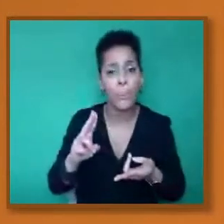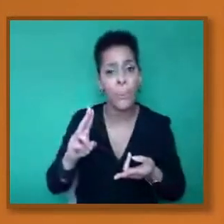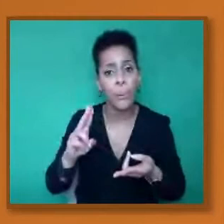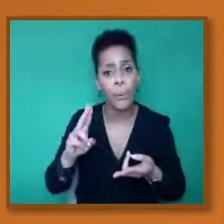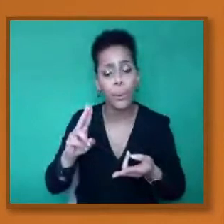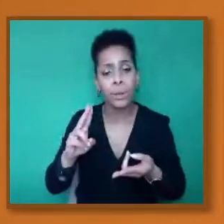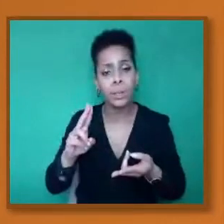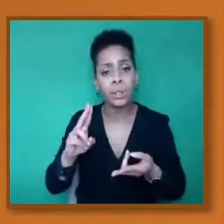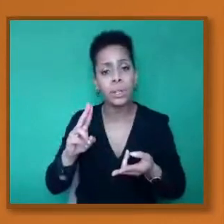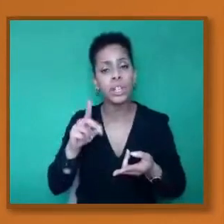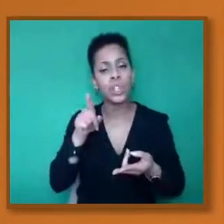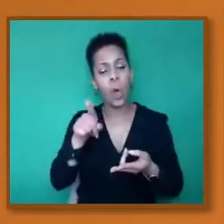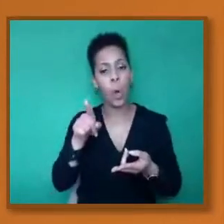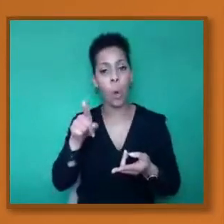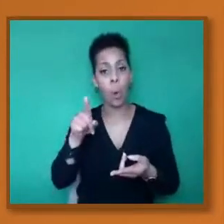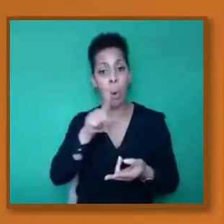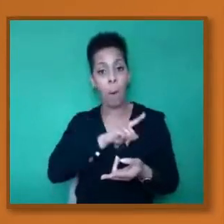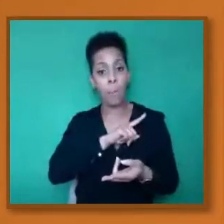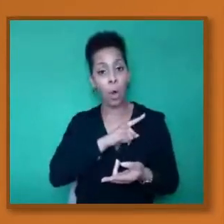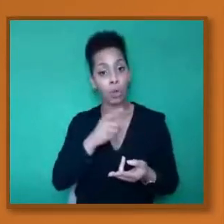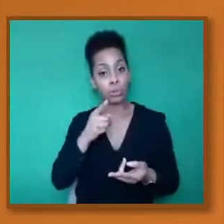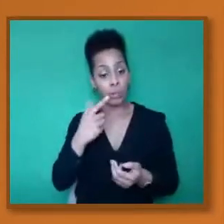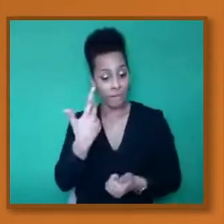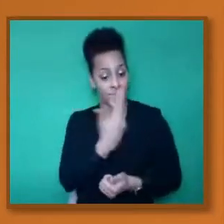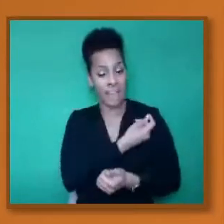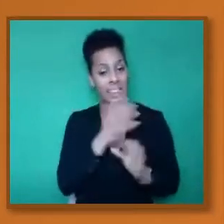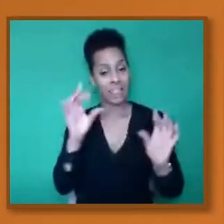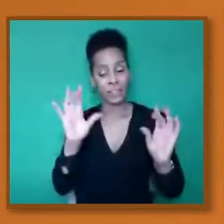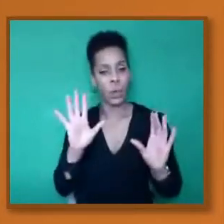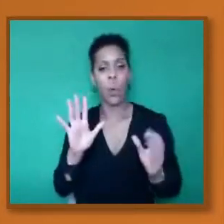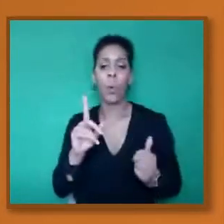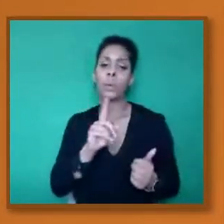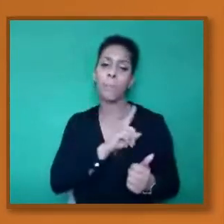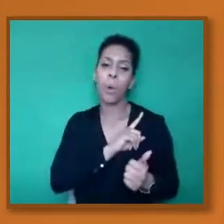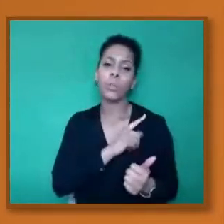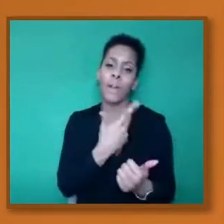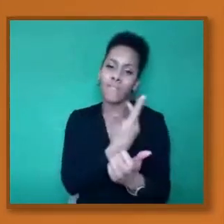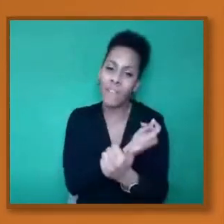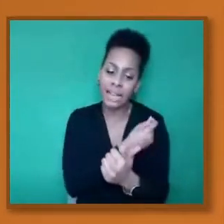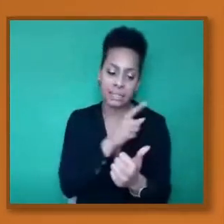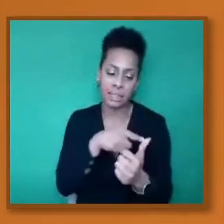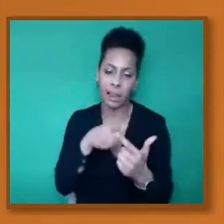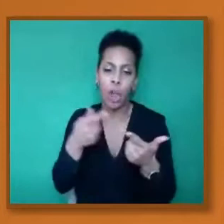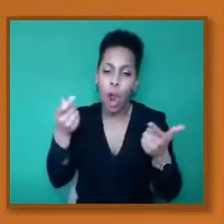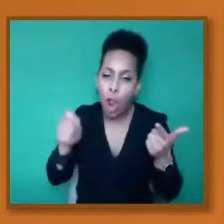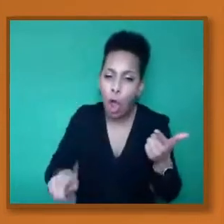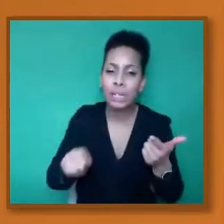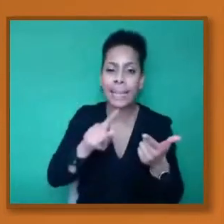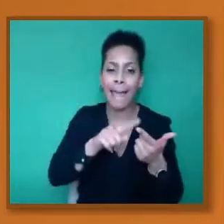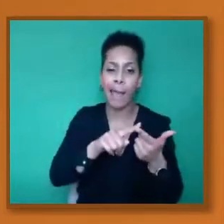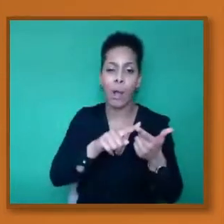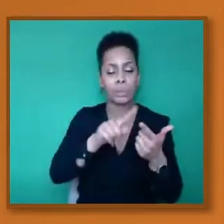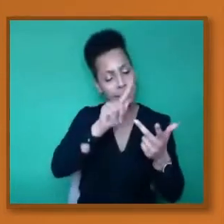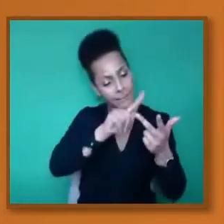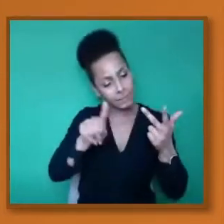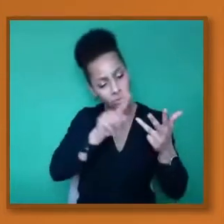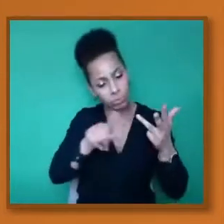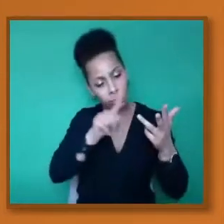just one factor which is going to be responsible. There are going to be several factors which are involved.